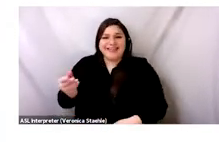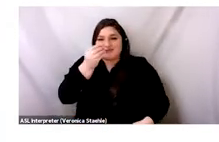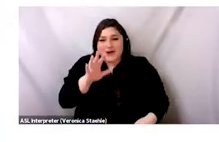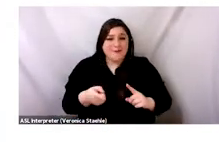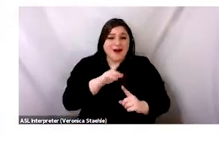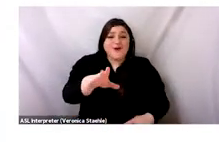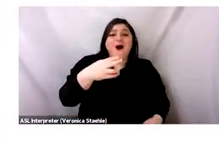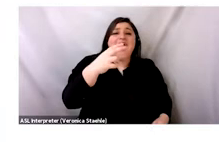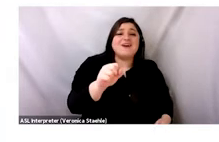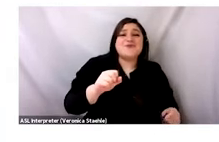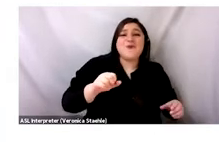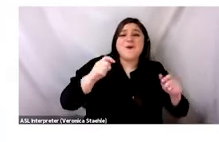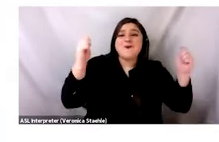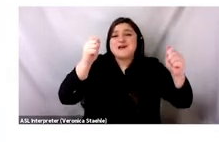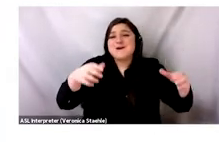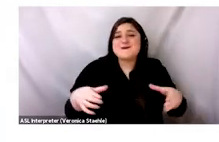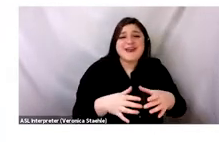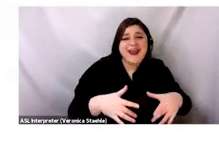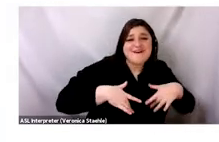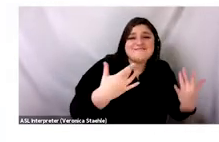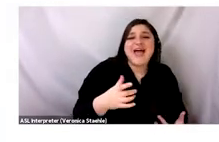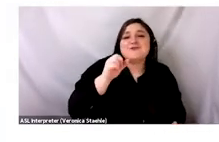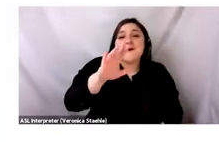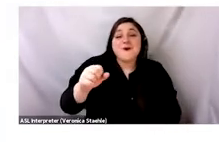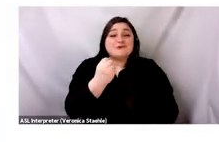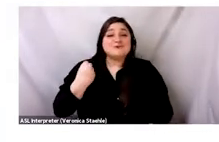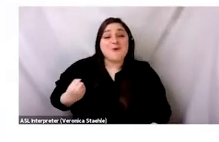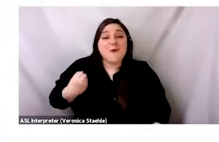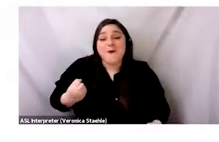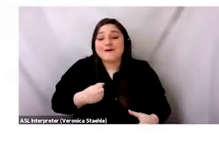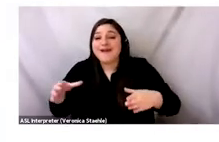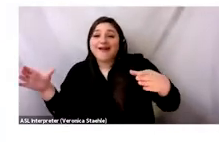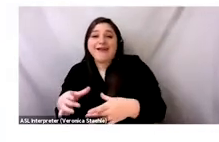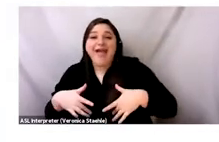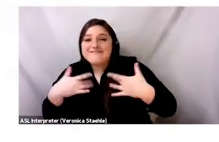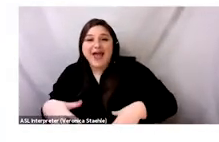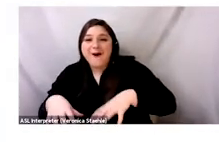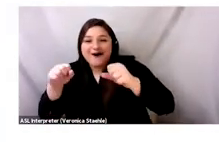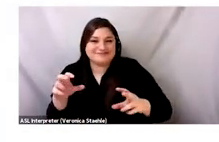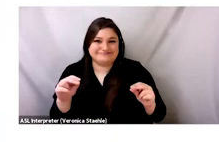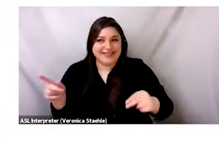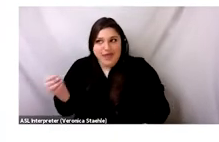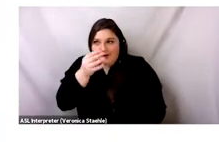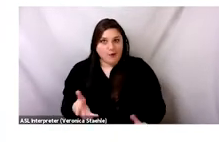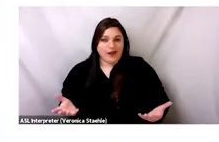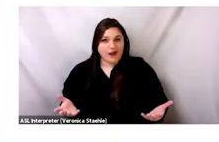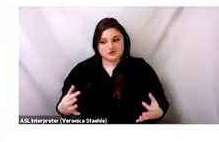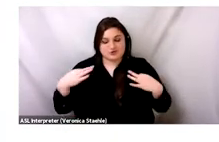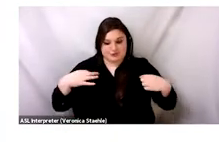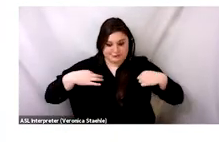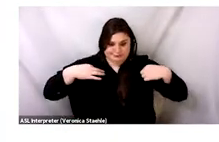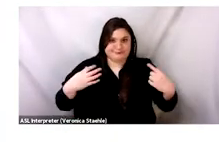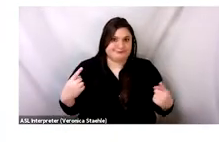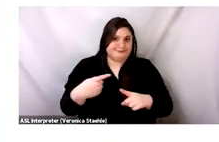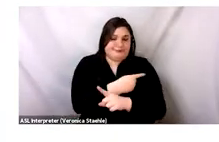don't really care about your high school reunion or your pharmaceutical conference or even your sorority. And when scanning